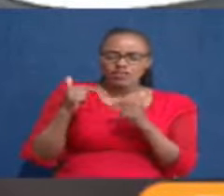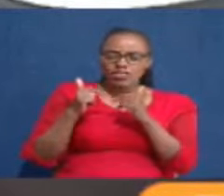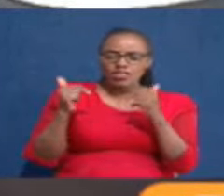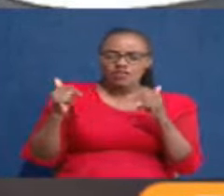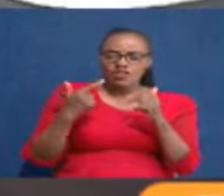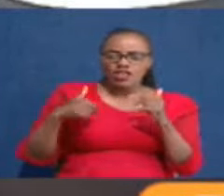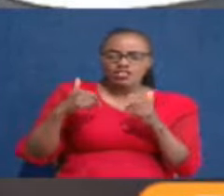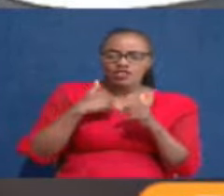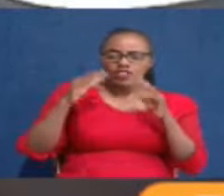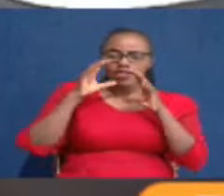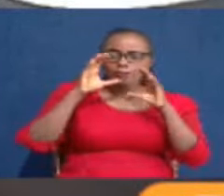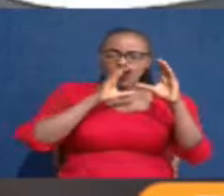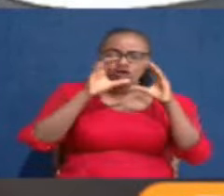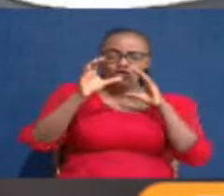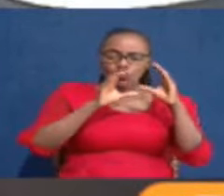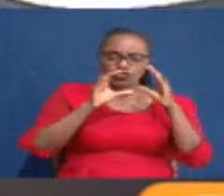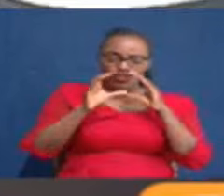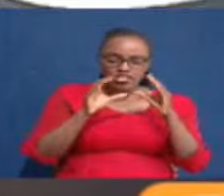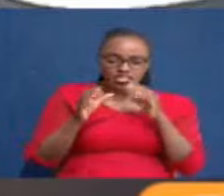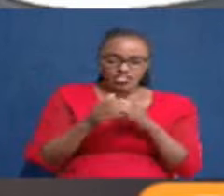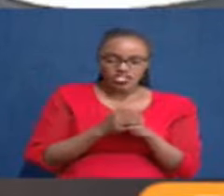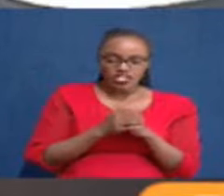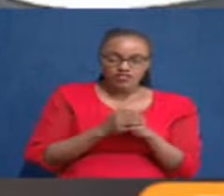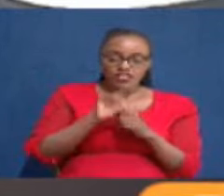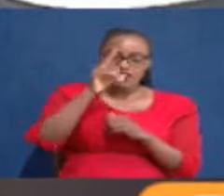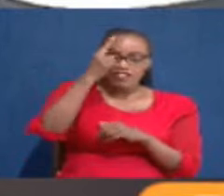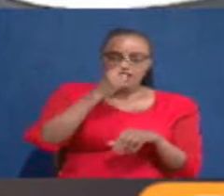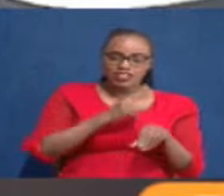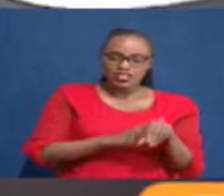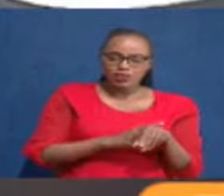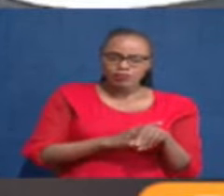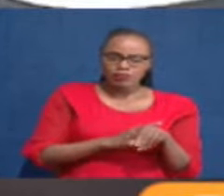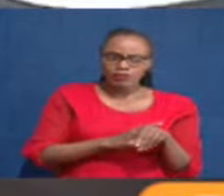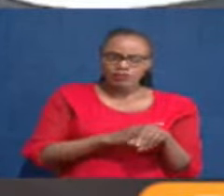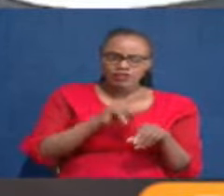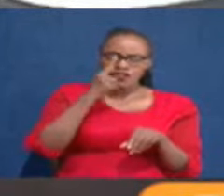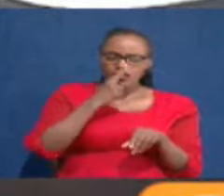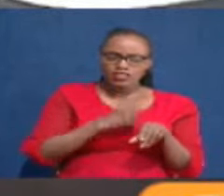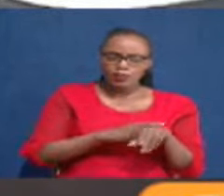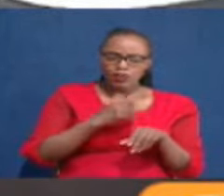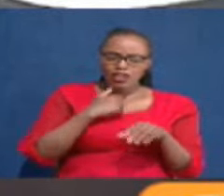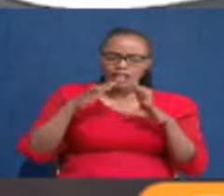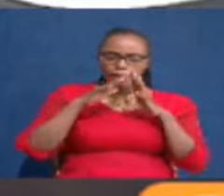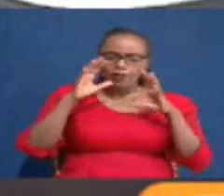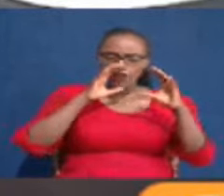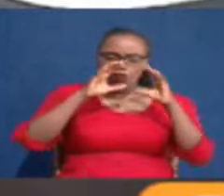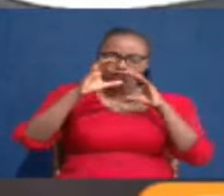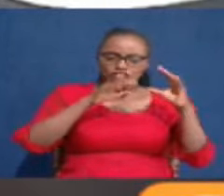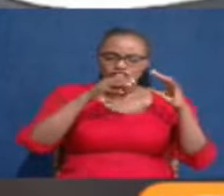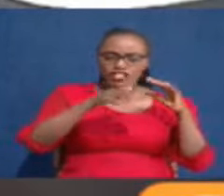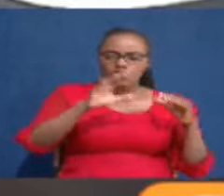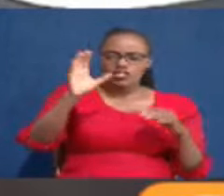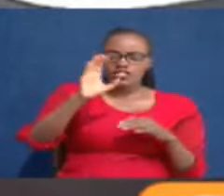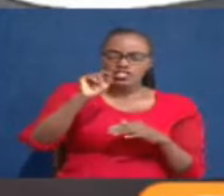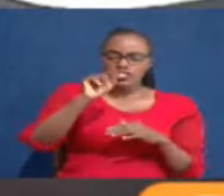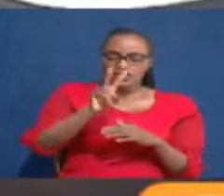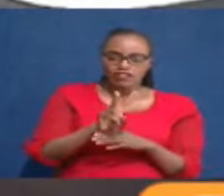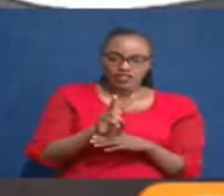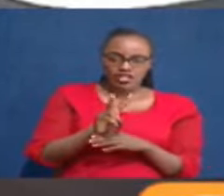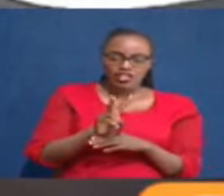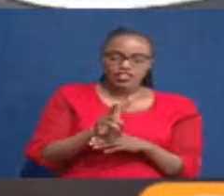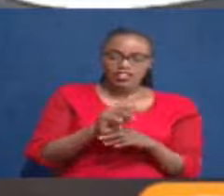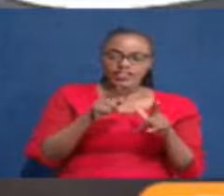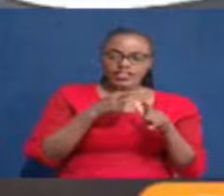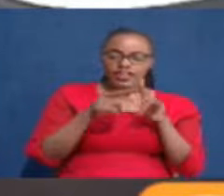We had the big conversation. Was that the very first that we ended? Yeah. It was. You know, here at Citizen TV, of the Finance Act, and